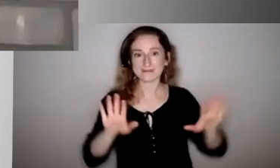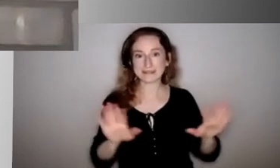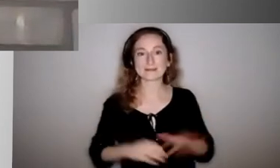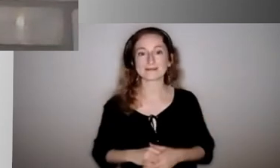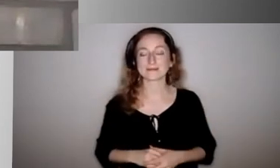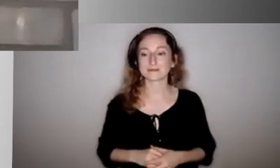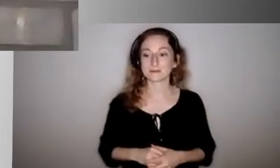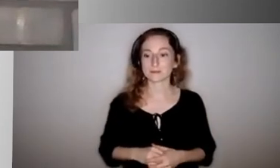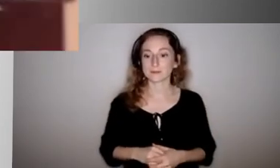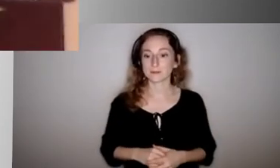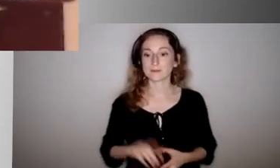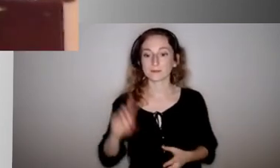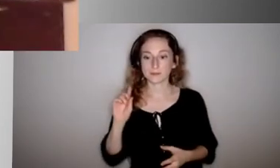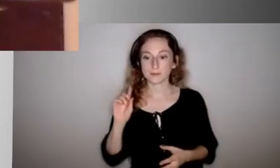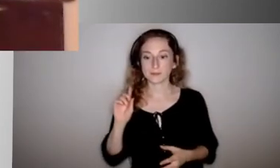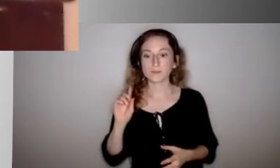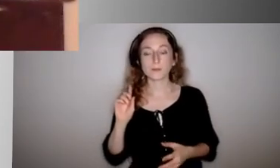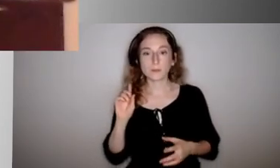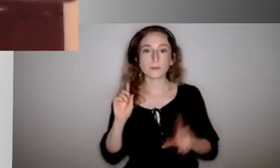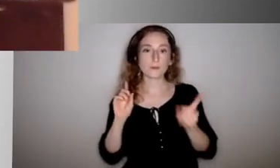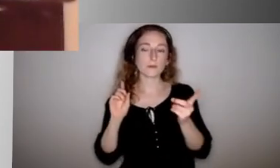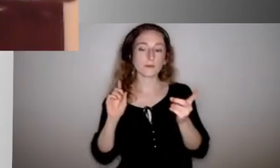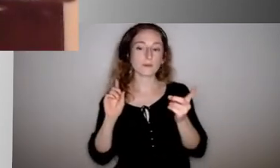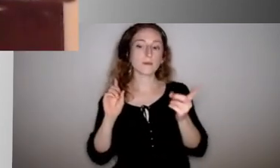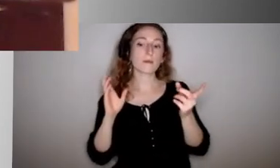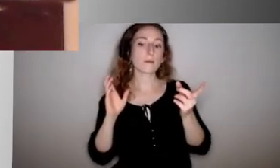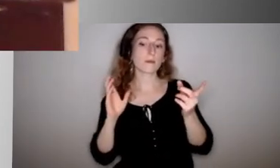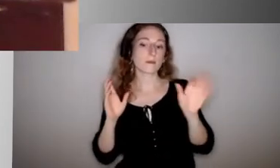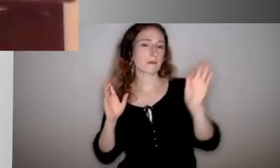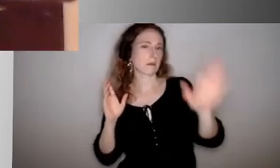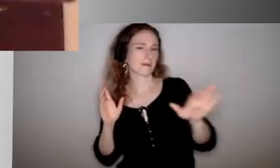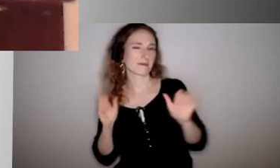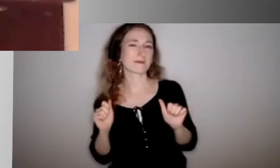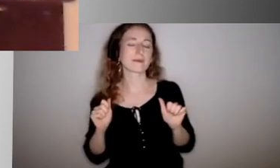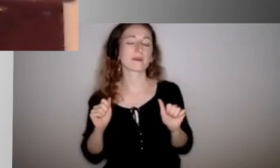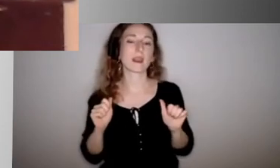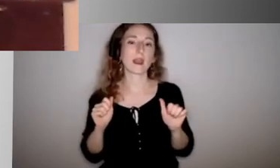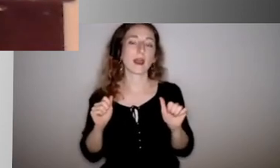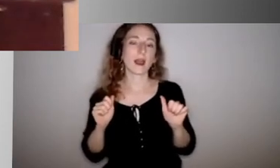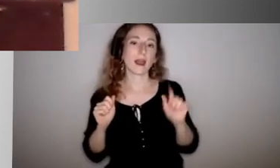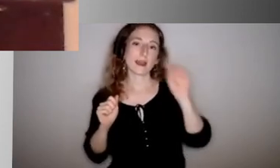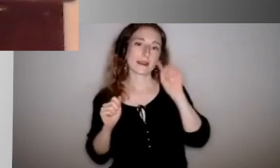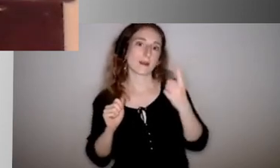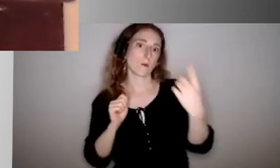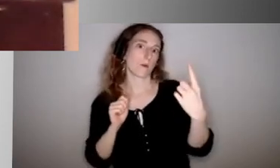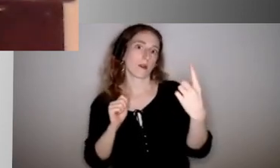Eric, I'll throw out as well, and Kristen, I'm sure, could speak to this too. I think one of the most challenging